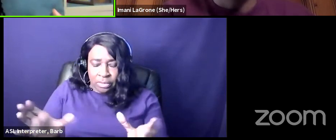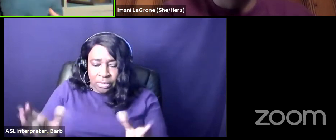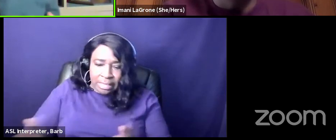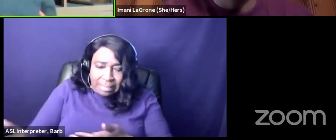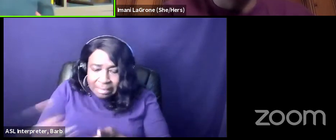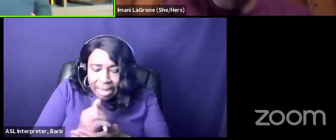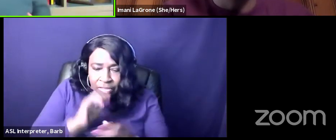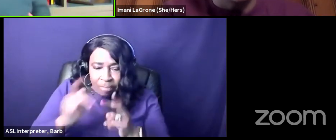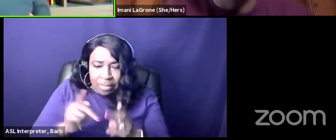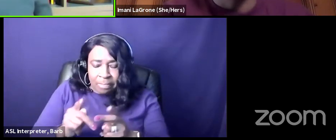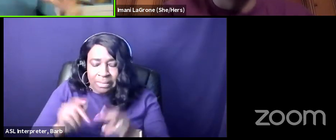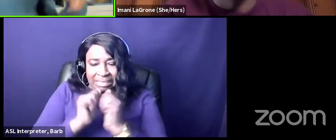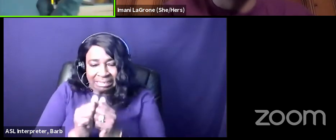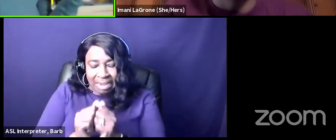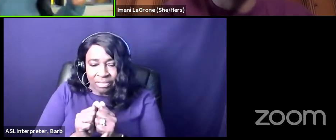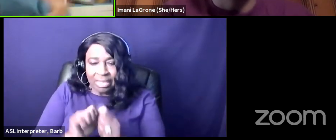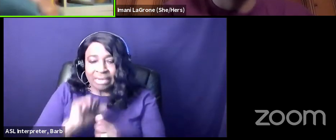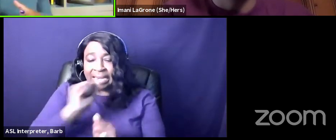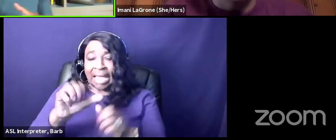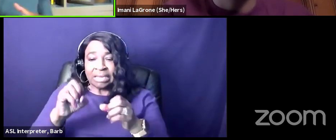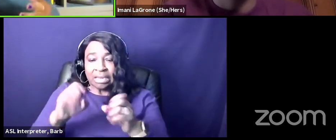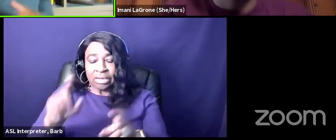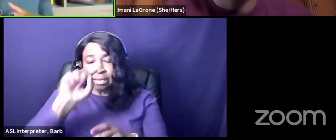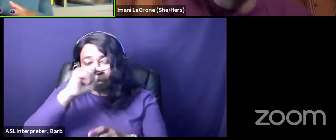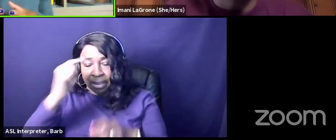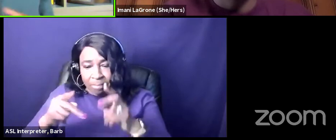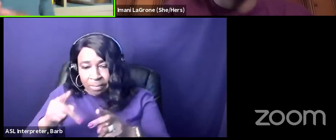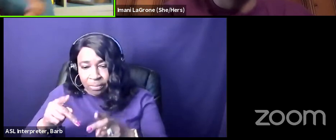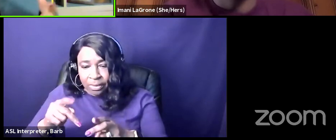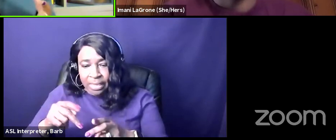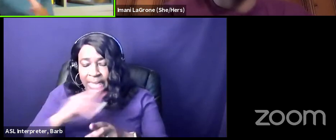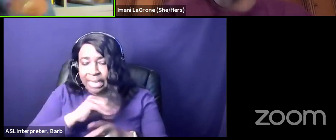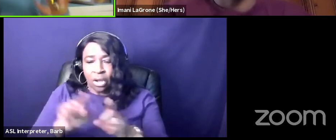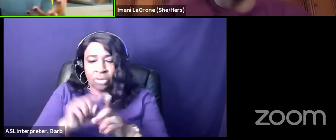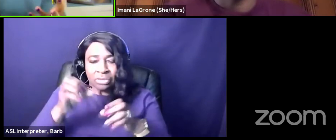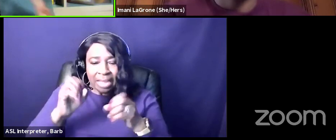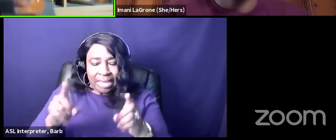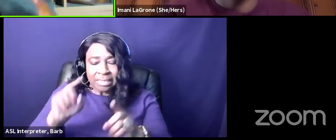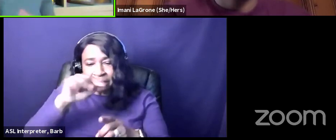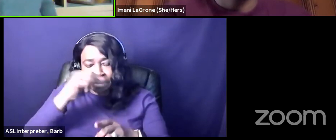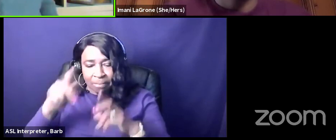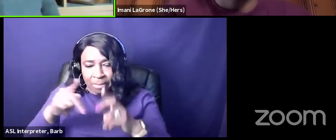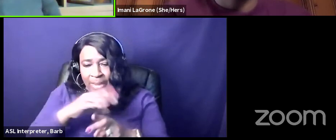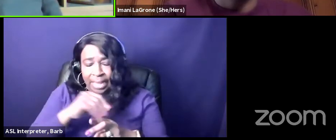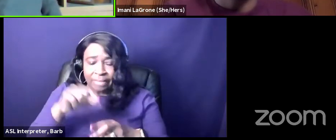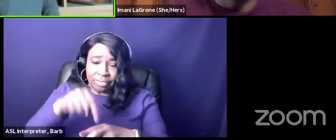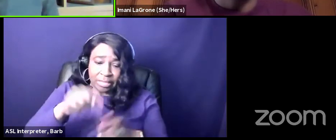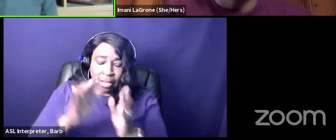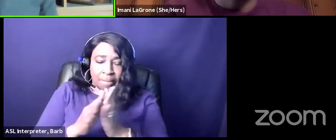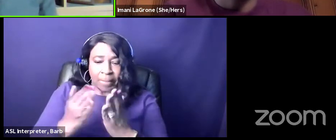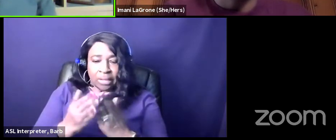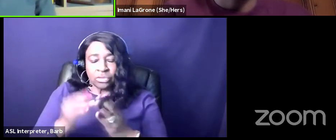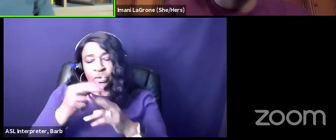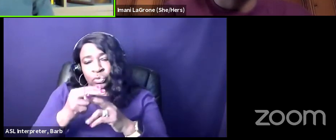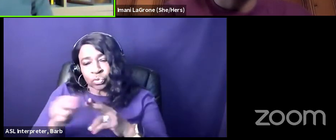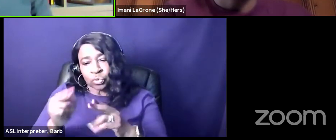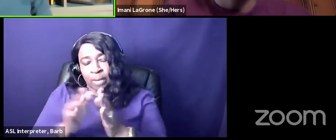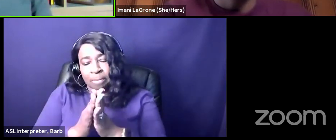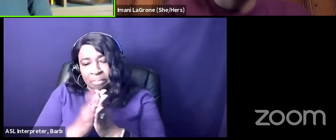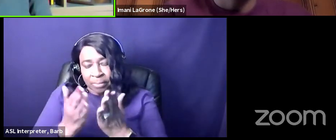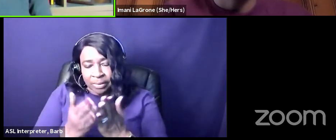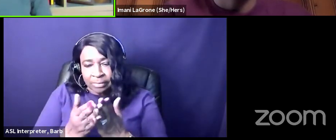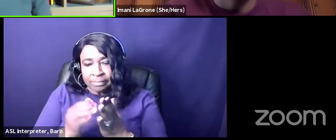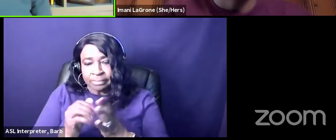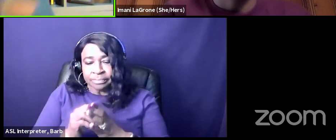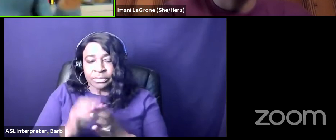black people and educated like taking everyone together and so essentially the book it's a it's a short book for cambridge university